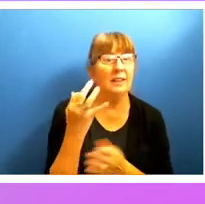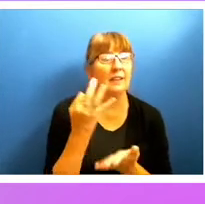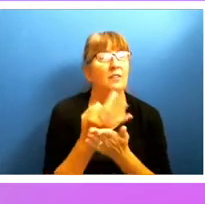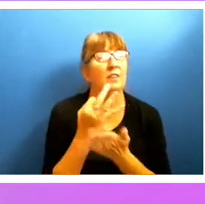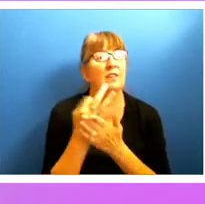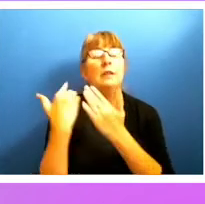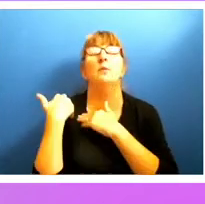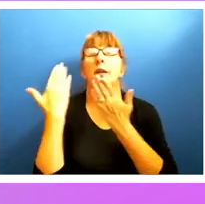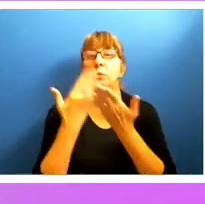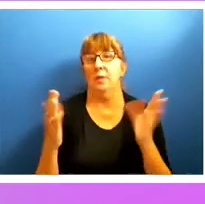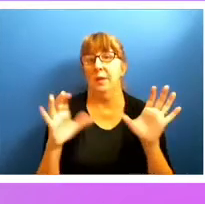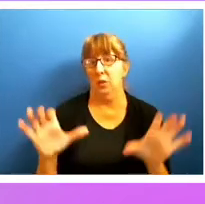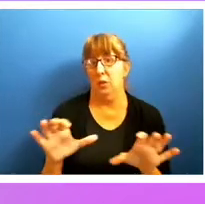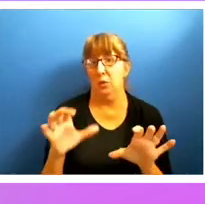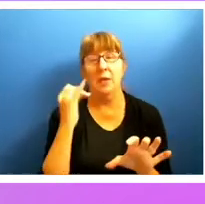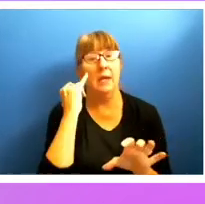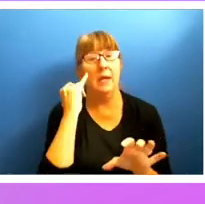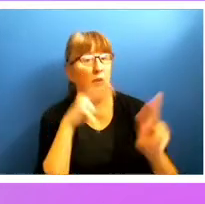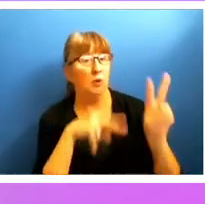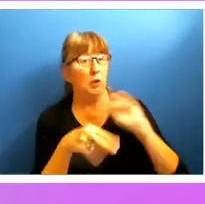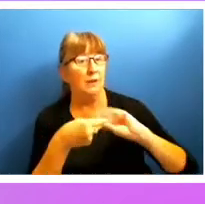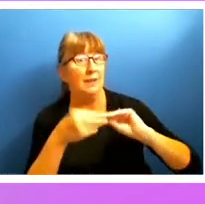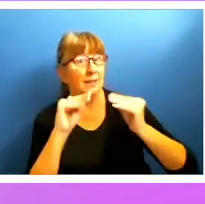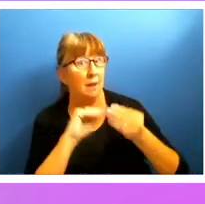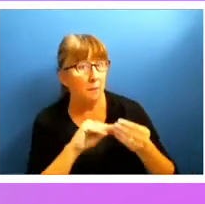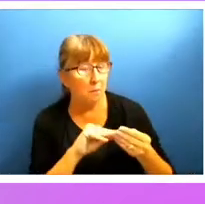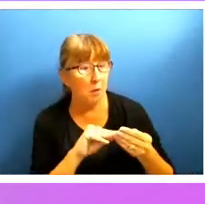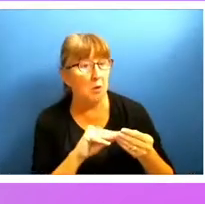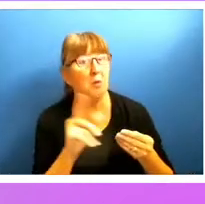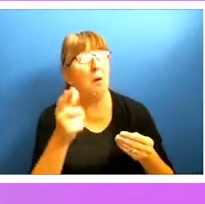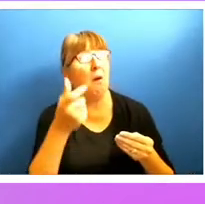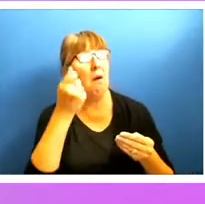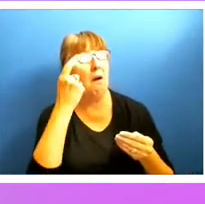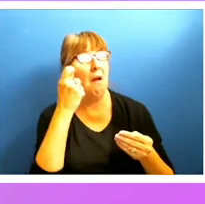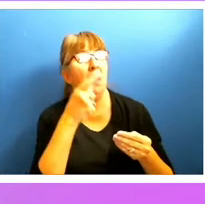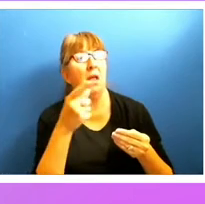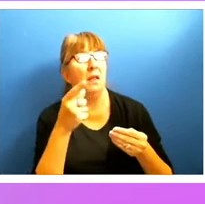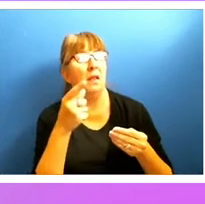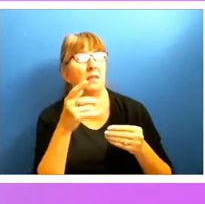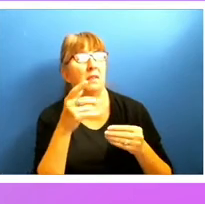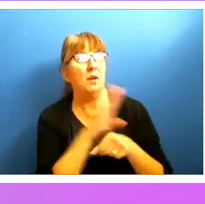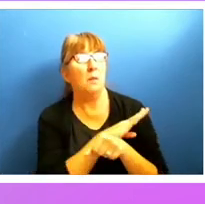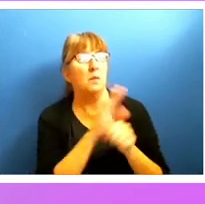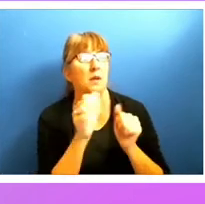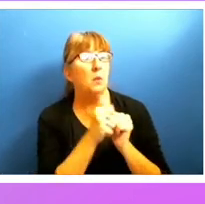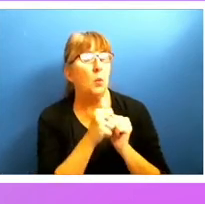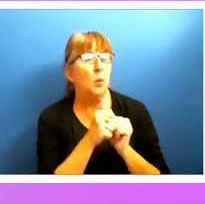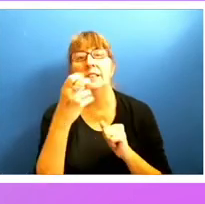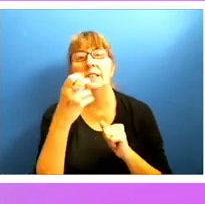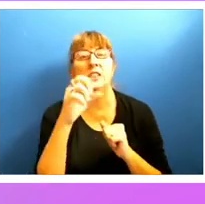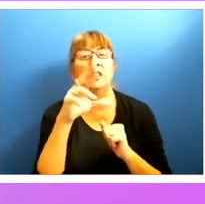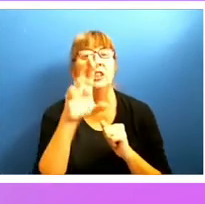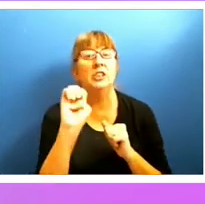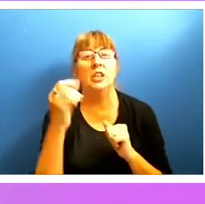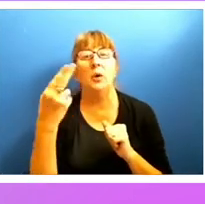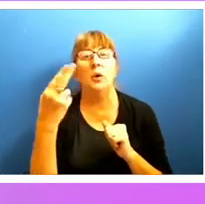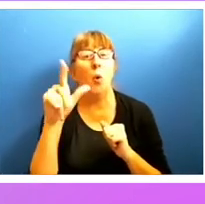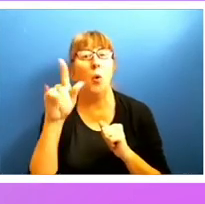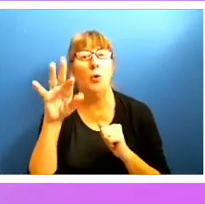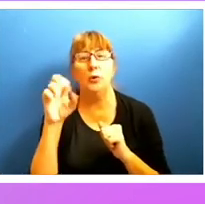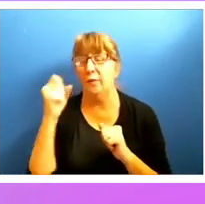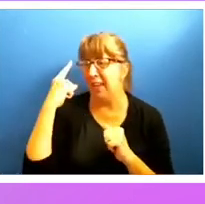to do. I you look at these numbers, and how could you say that a company with shareholders wouldn't say this is something we should focus on? Absolutely should.